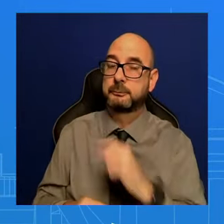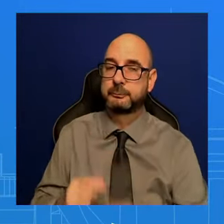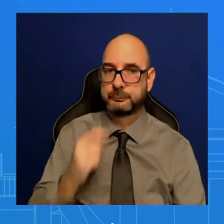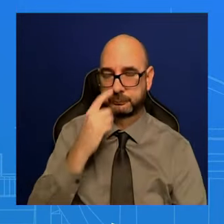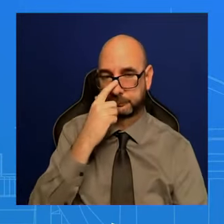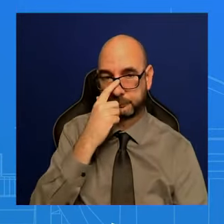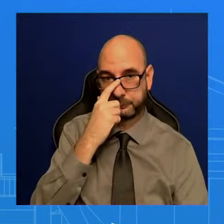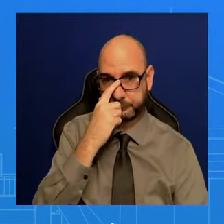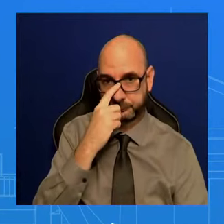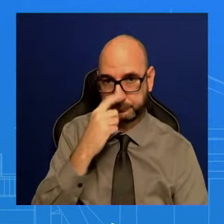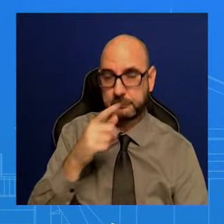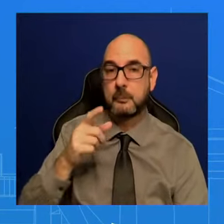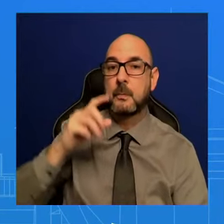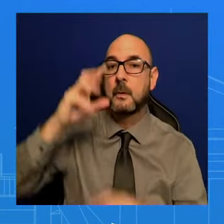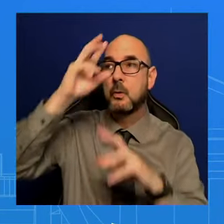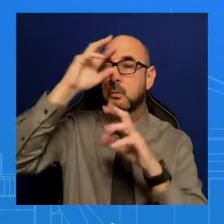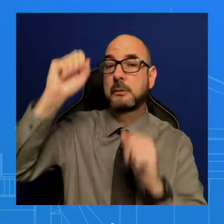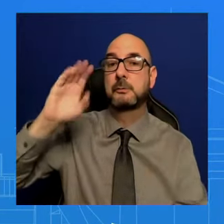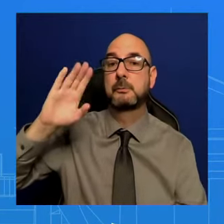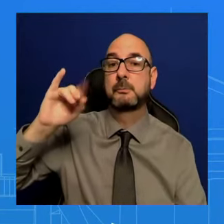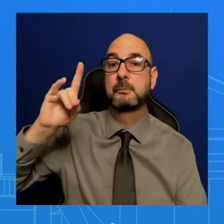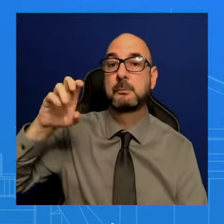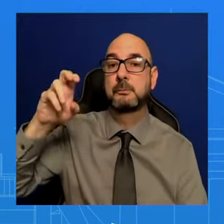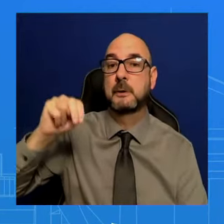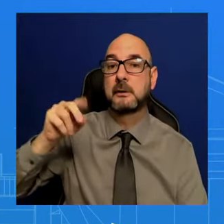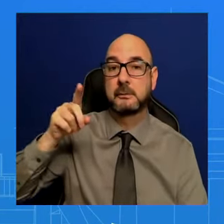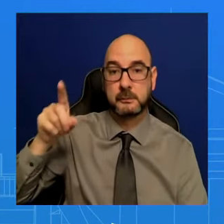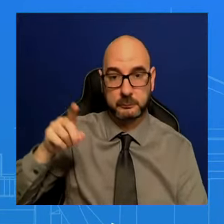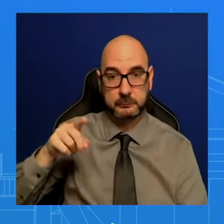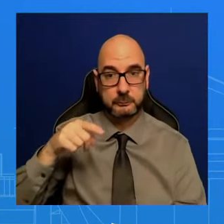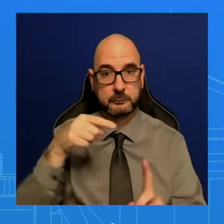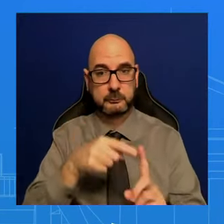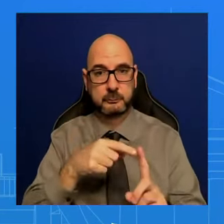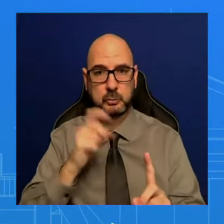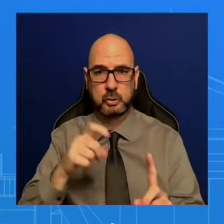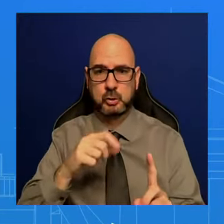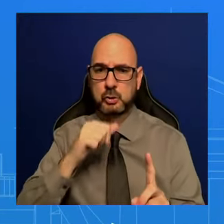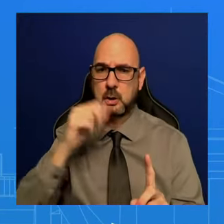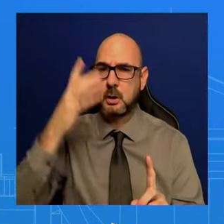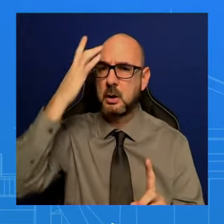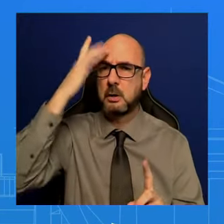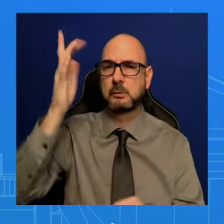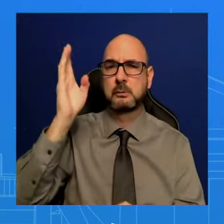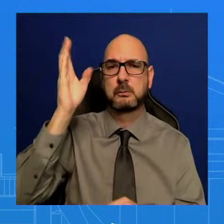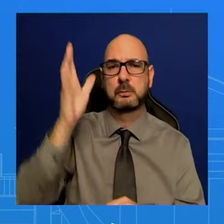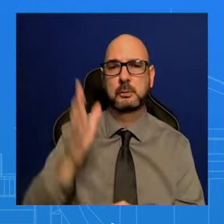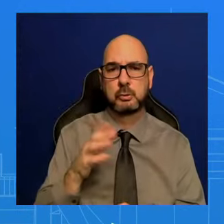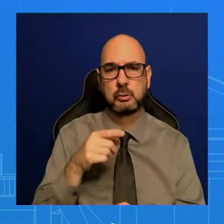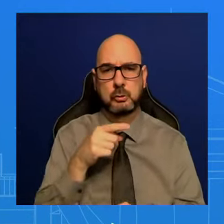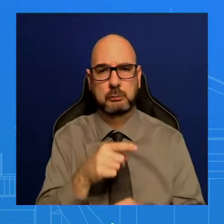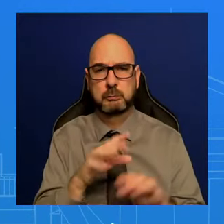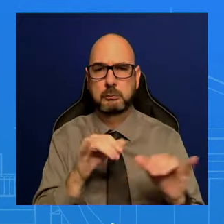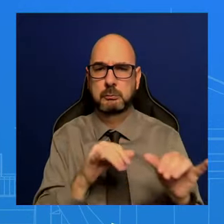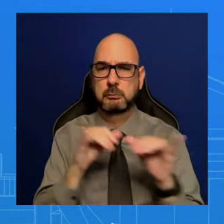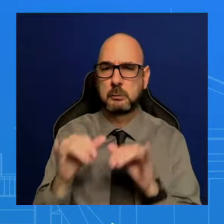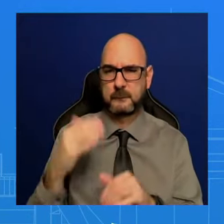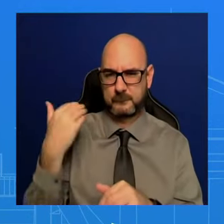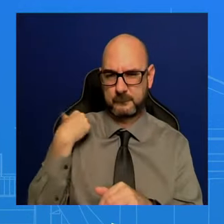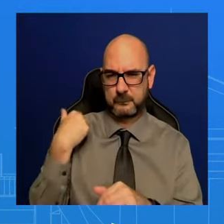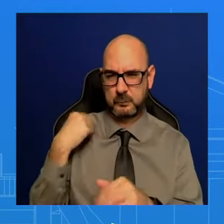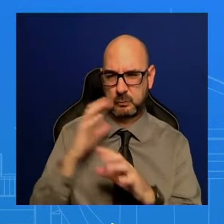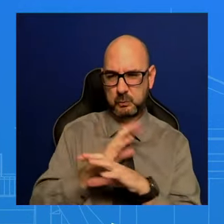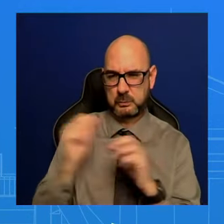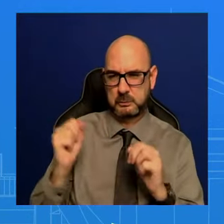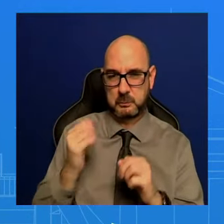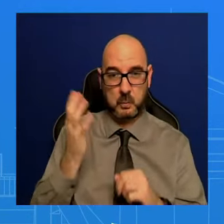Trump should not be given the traditional intelligence briefings that were given to former presidents, because, quote, what value is giving him an intelligence briefing?